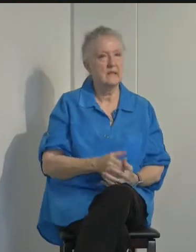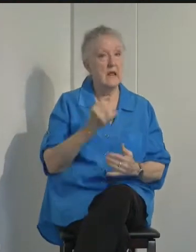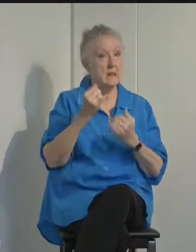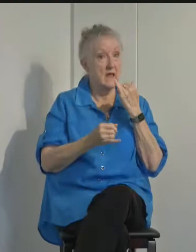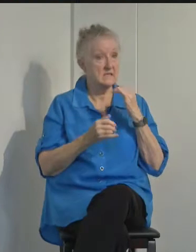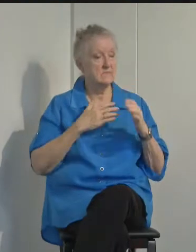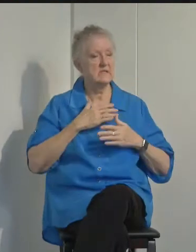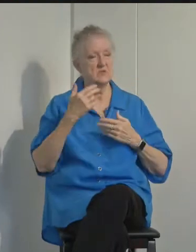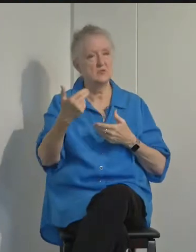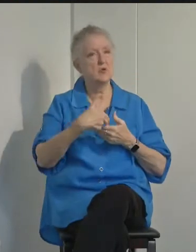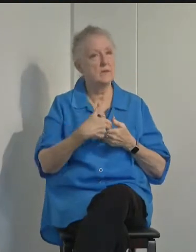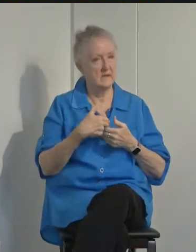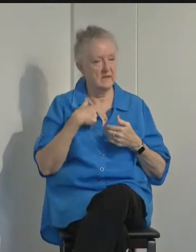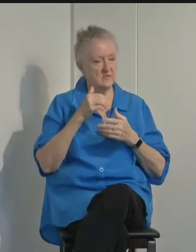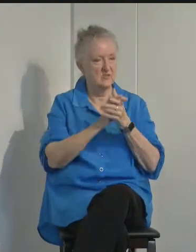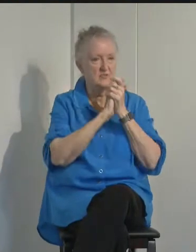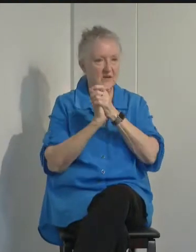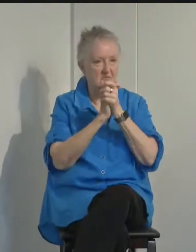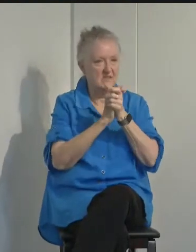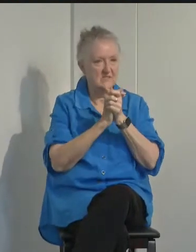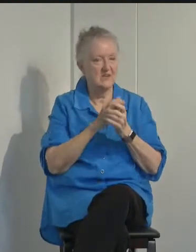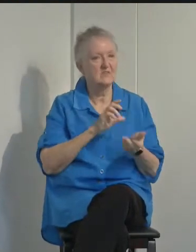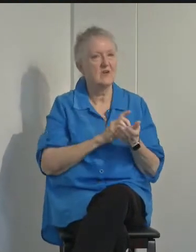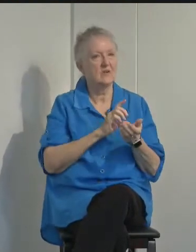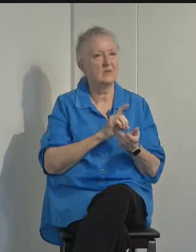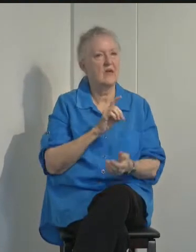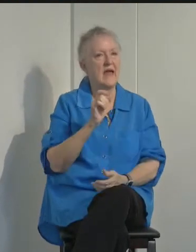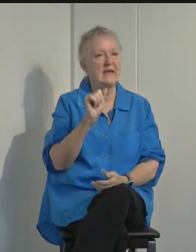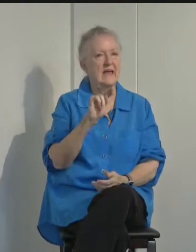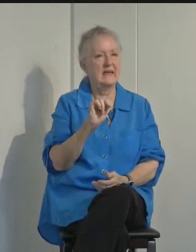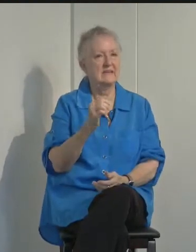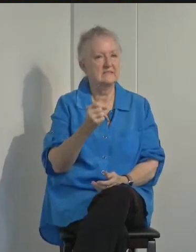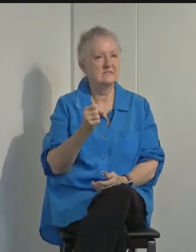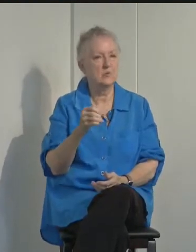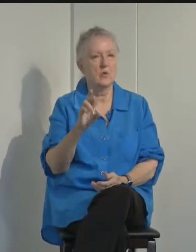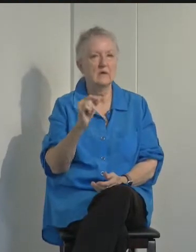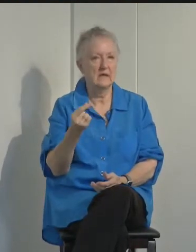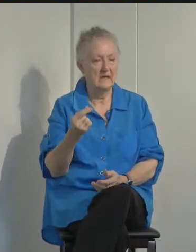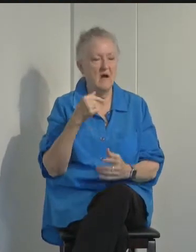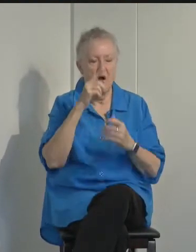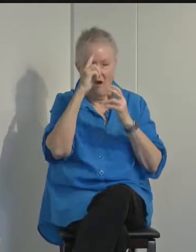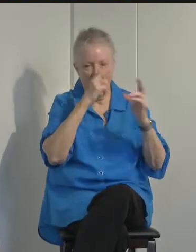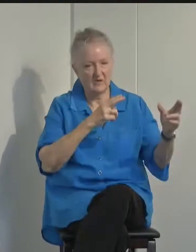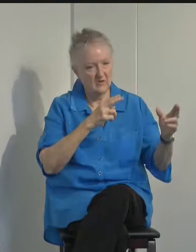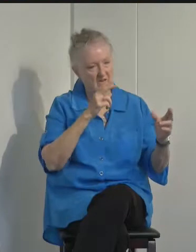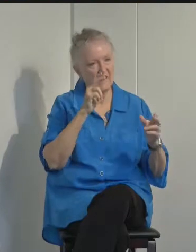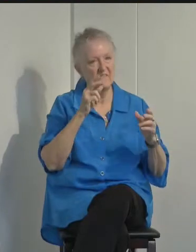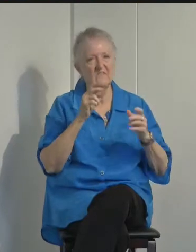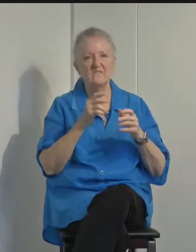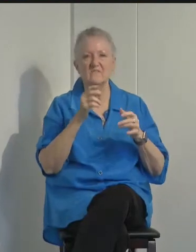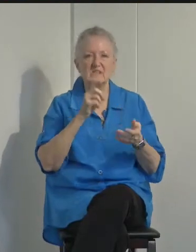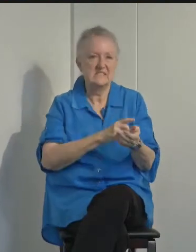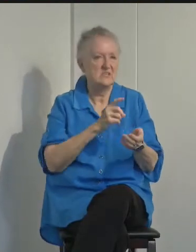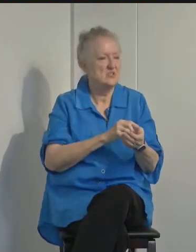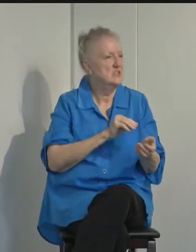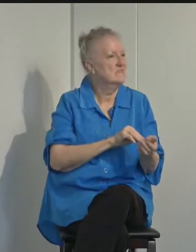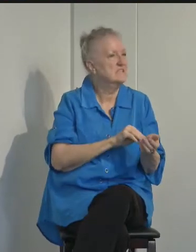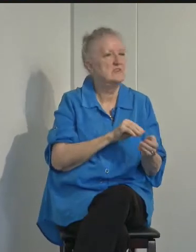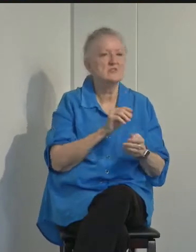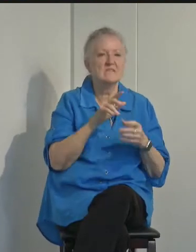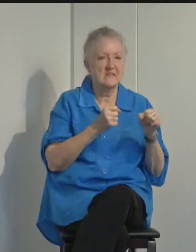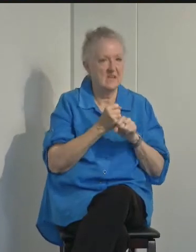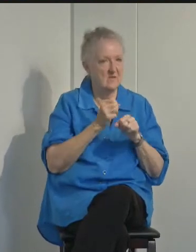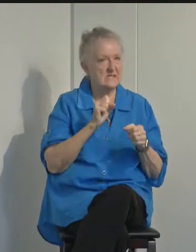please join me in congratulating Dr. Ansorg on being honored as Physician of the Year for Santa Barbara County